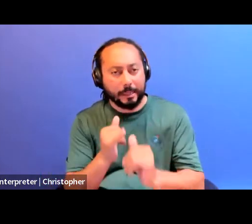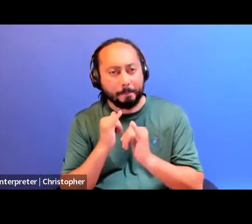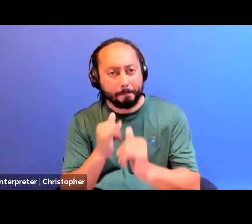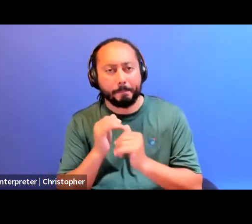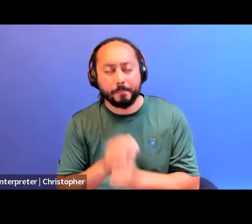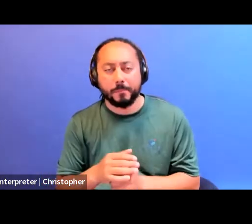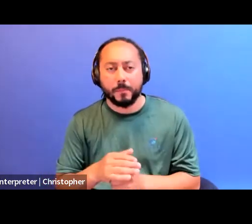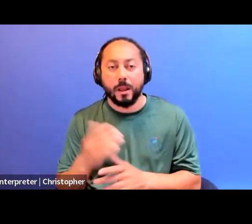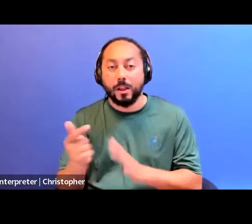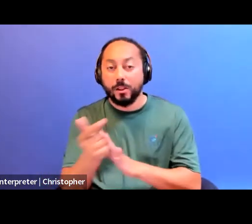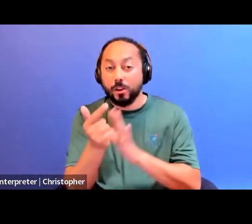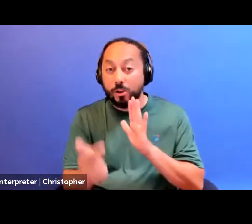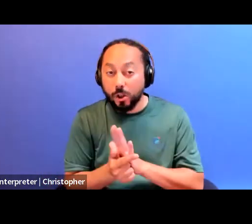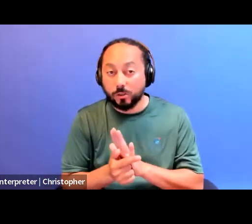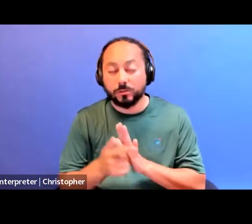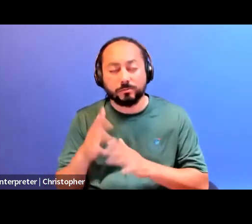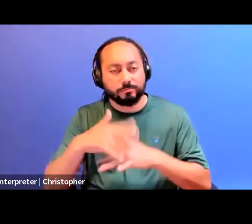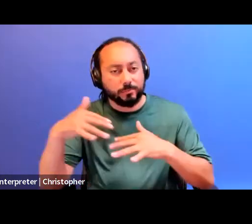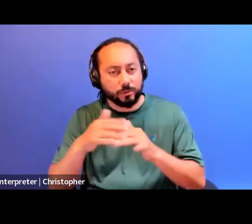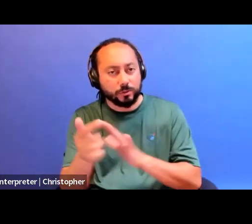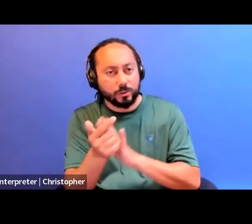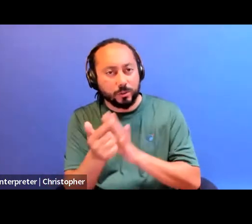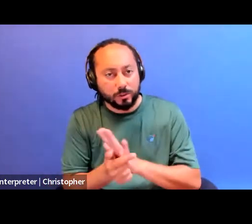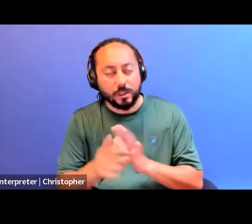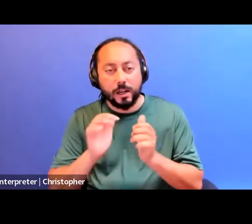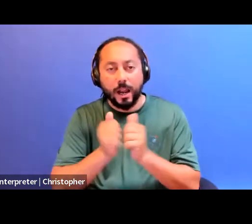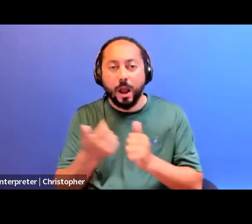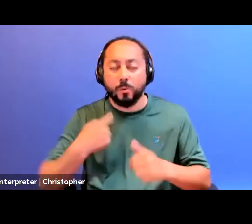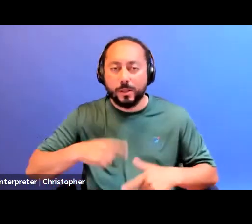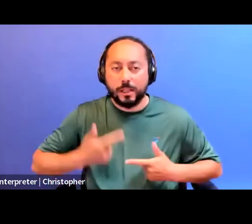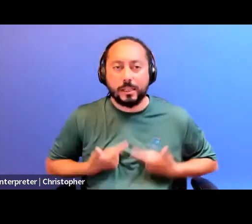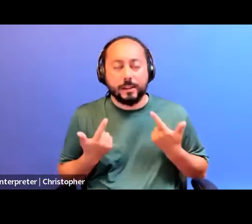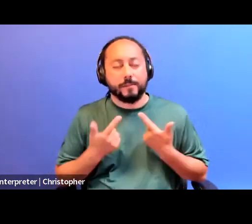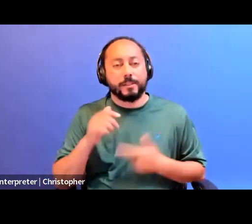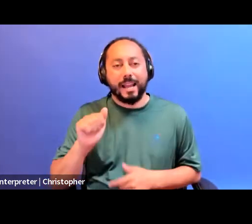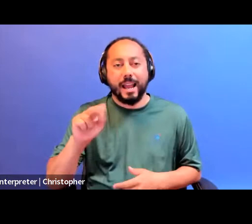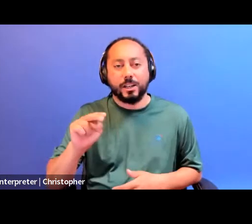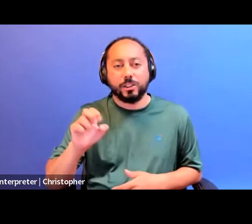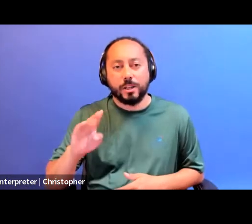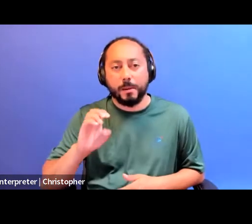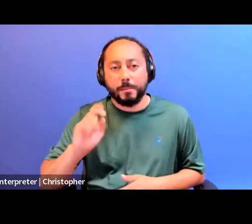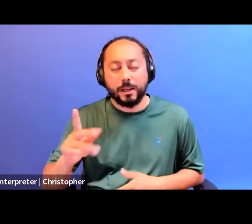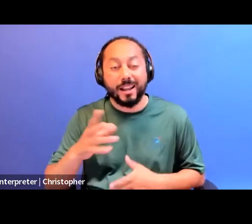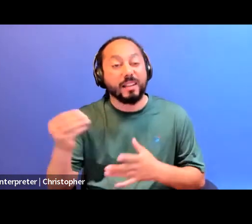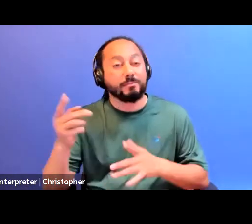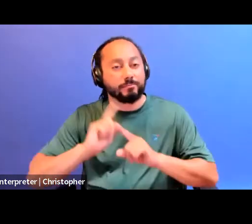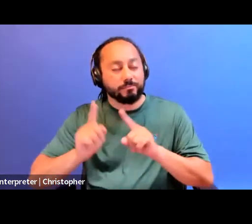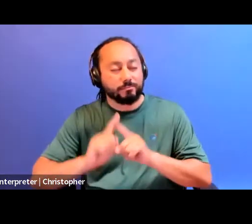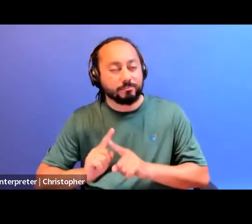ways that we have lived as Anishinaabek and various nations for tens of thousands of years.